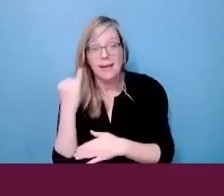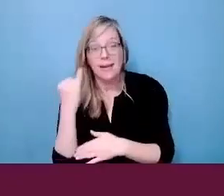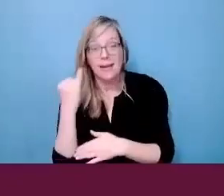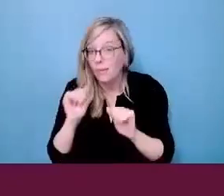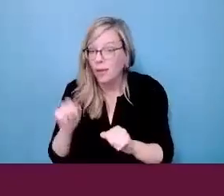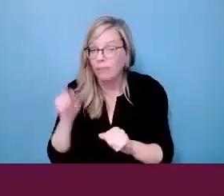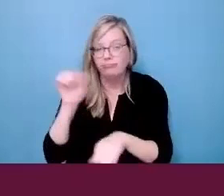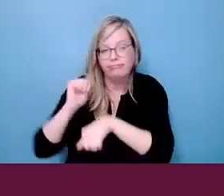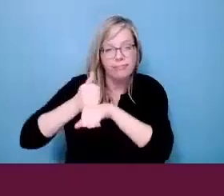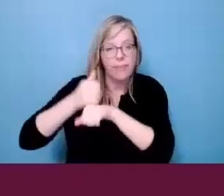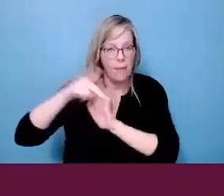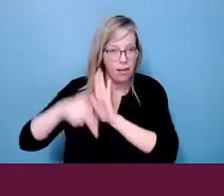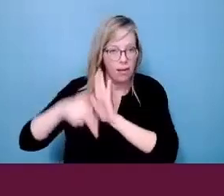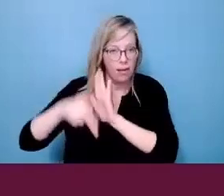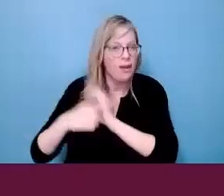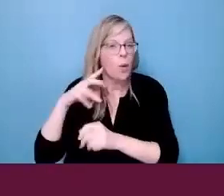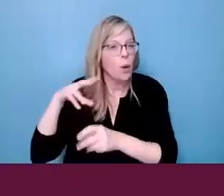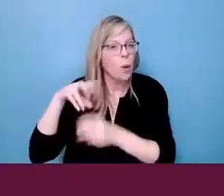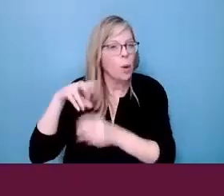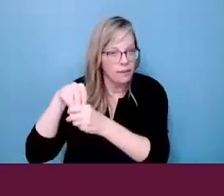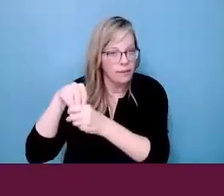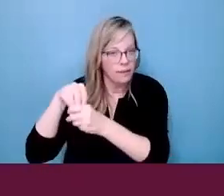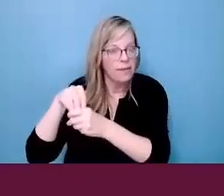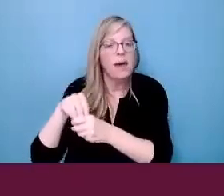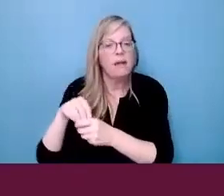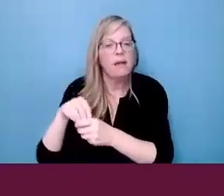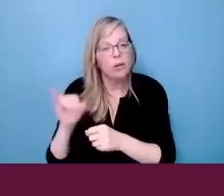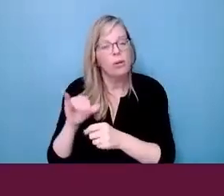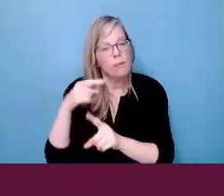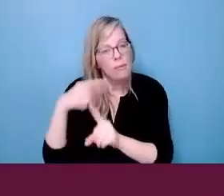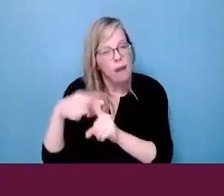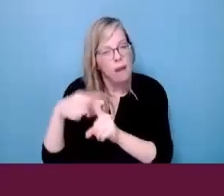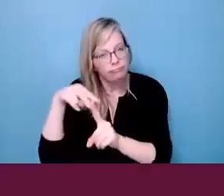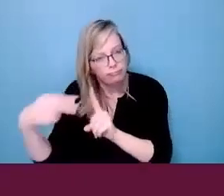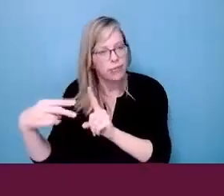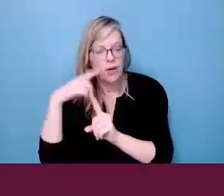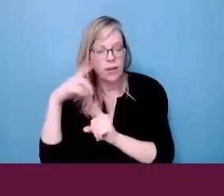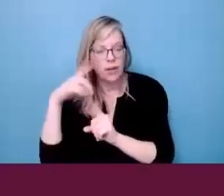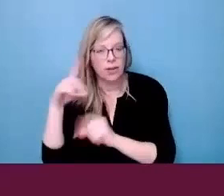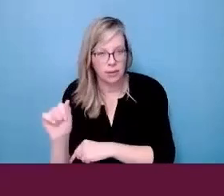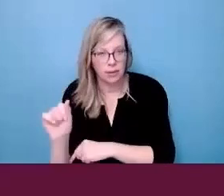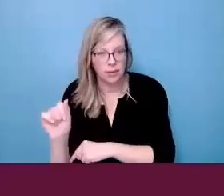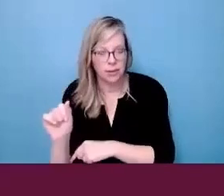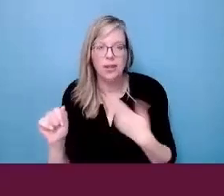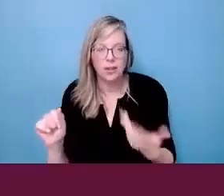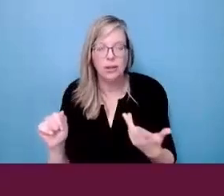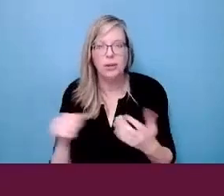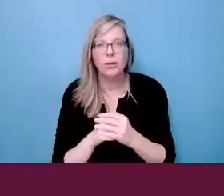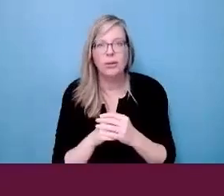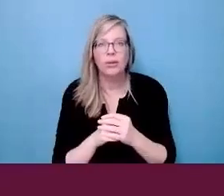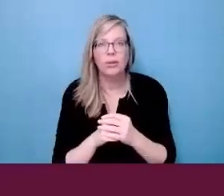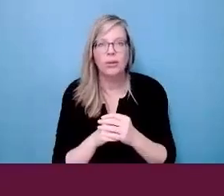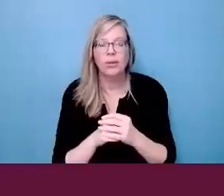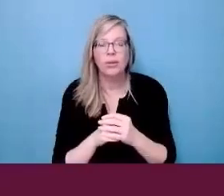disability. And if possible, implement policies which are inclusive and disability positive, where people with